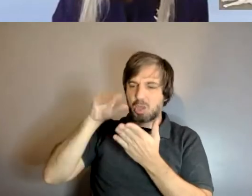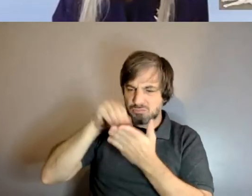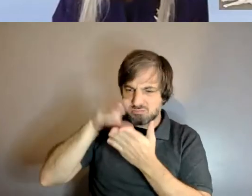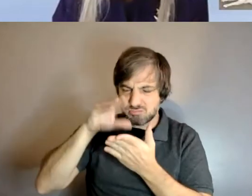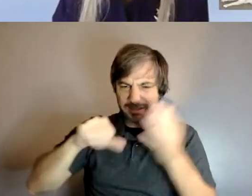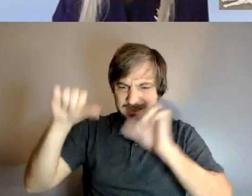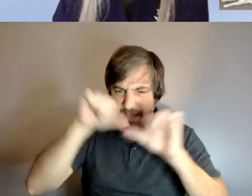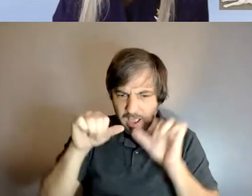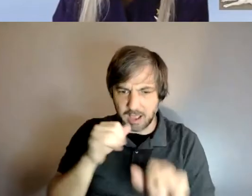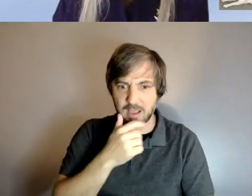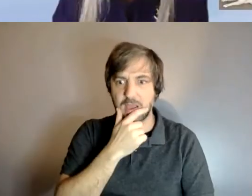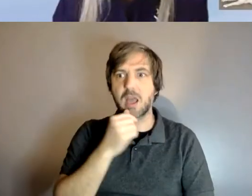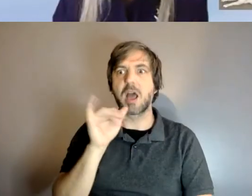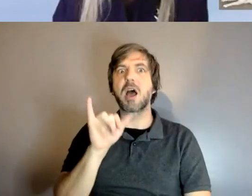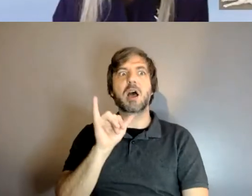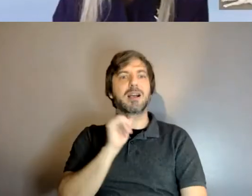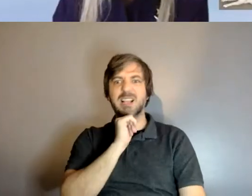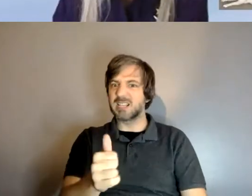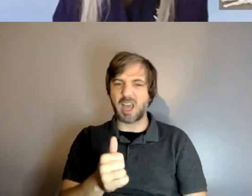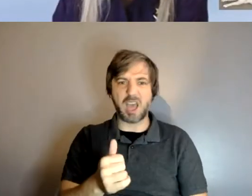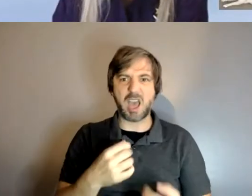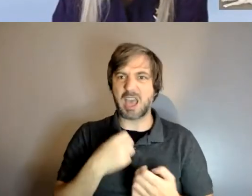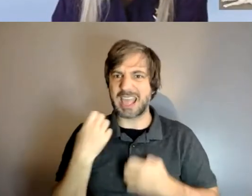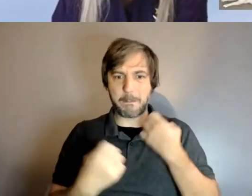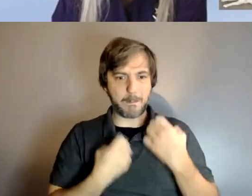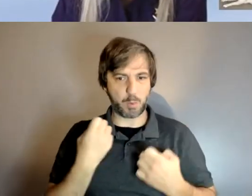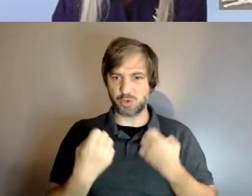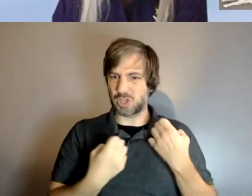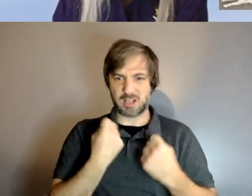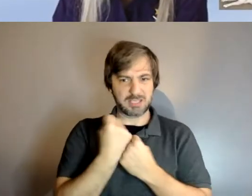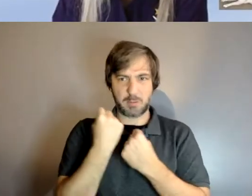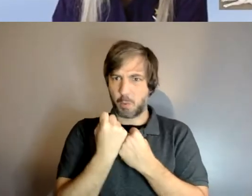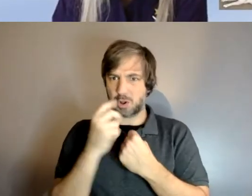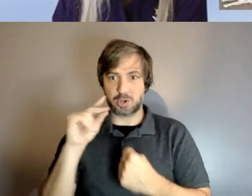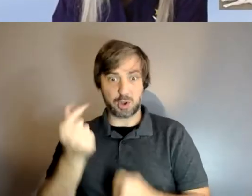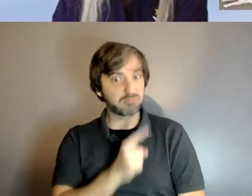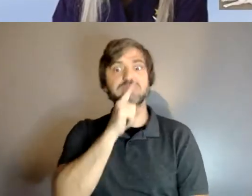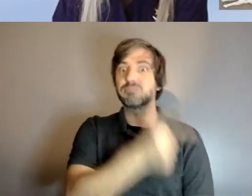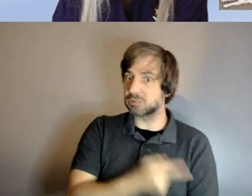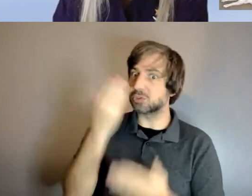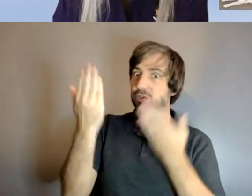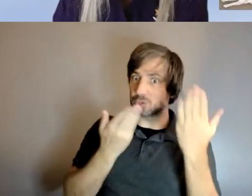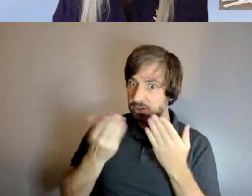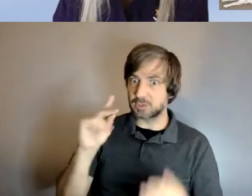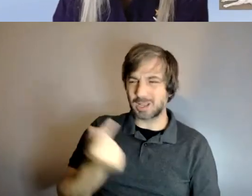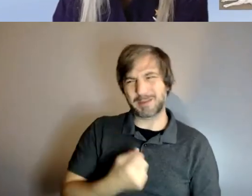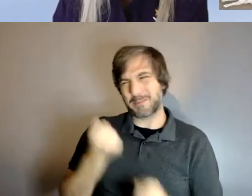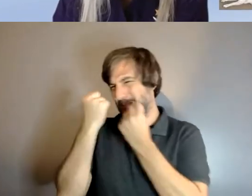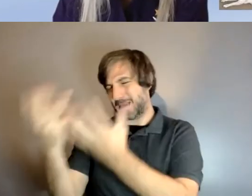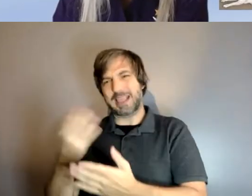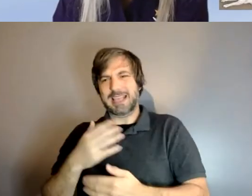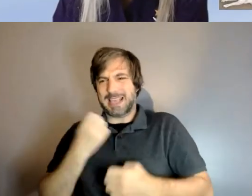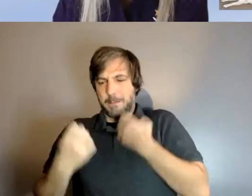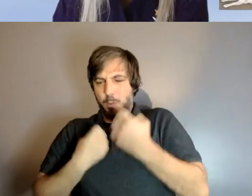understand these are not emotional support dogs and you know what there are plenty of emotional support dogs out there that do lovely work